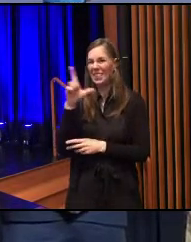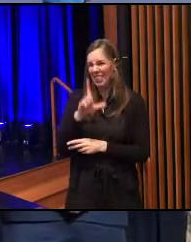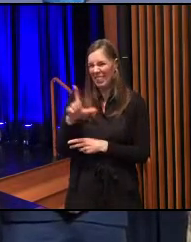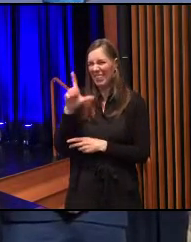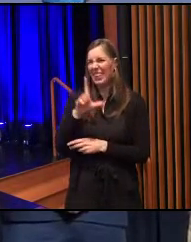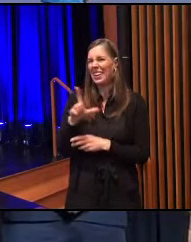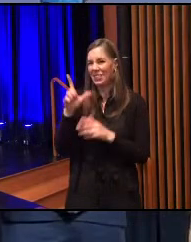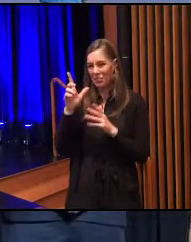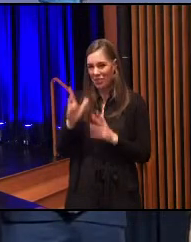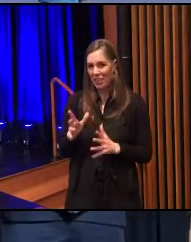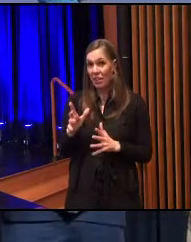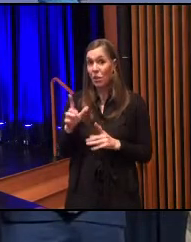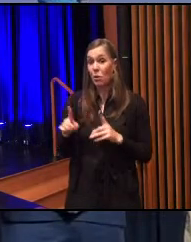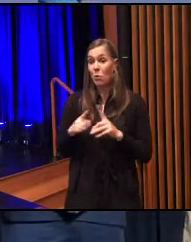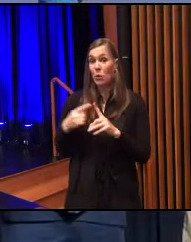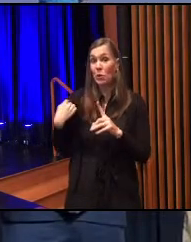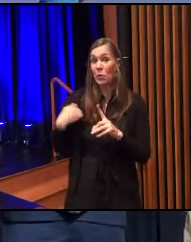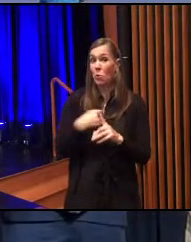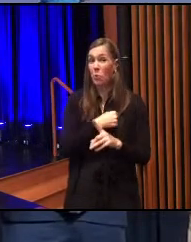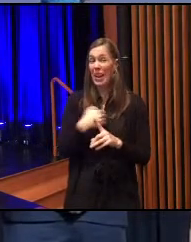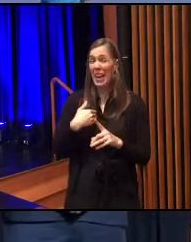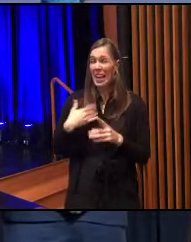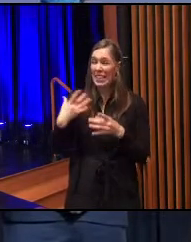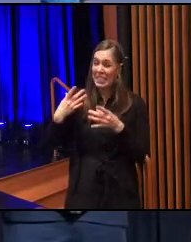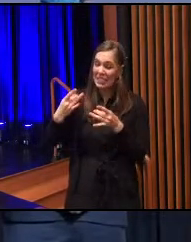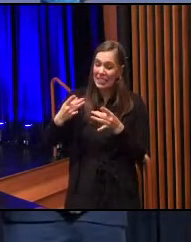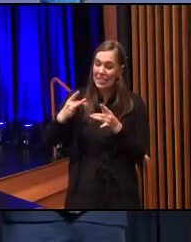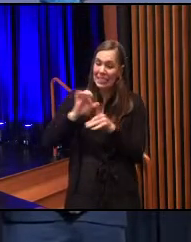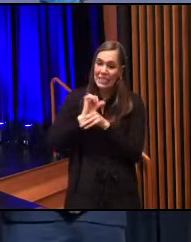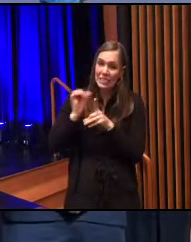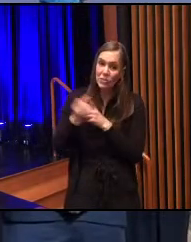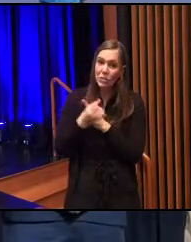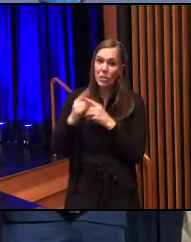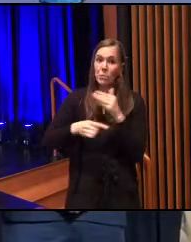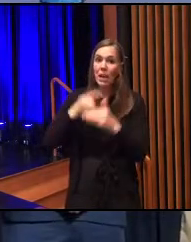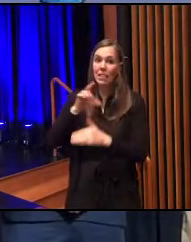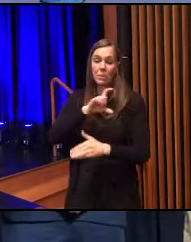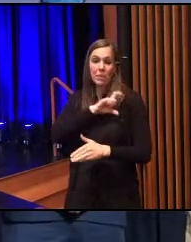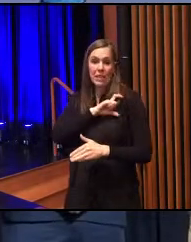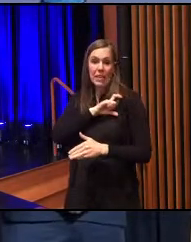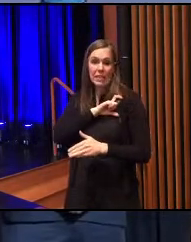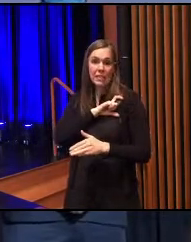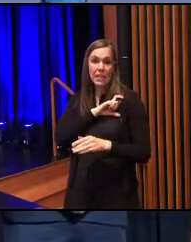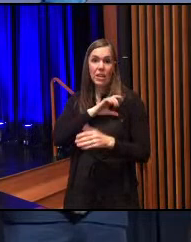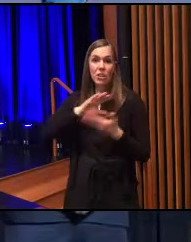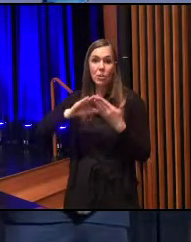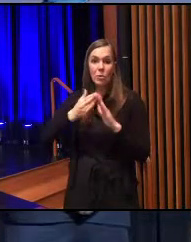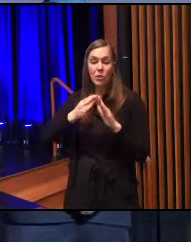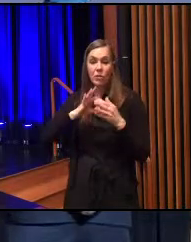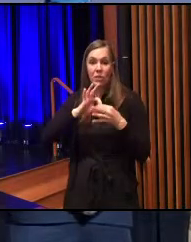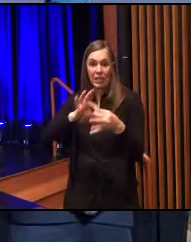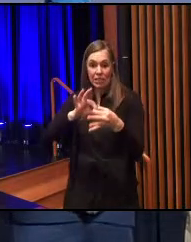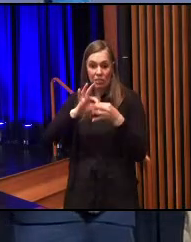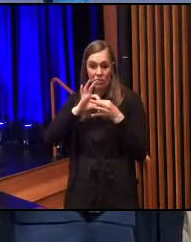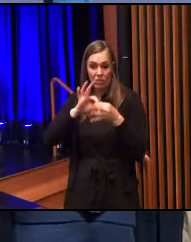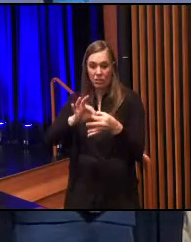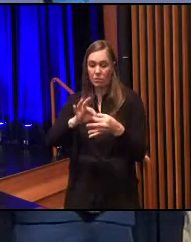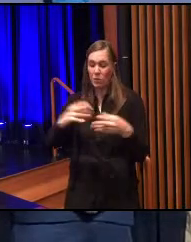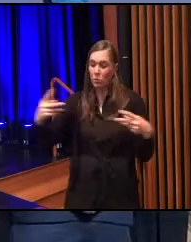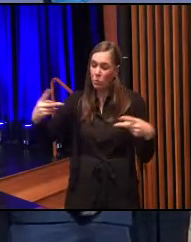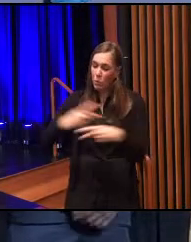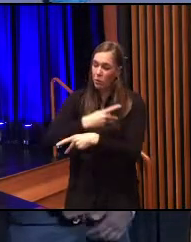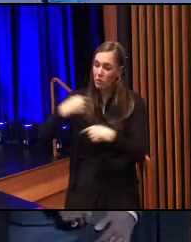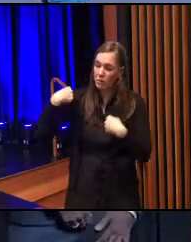in maybe the most contentious period regarding police community relations in this city's history,